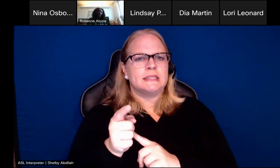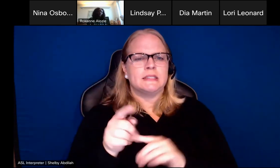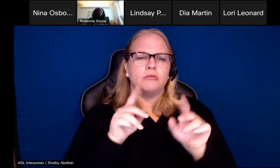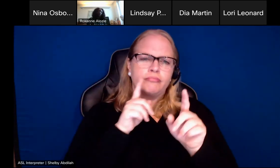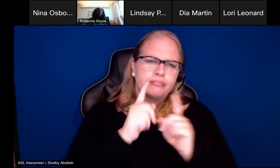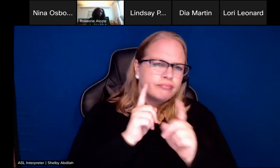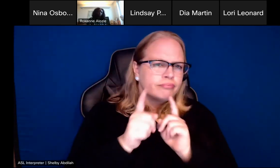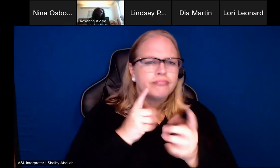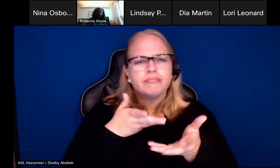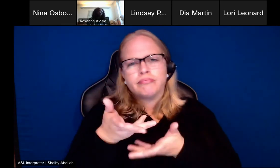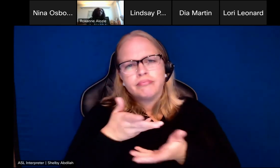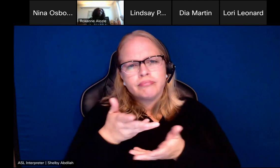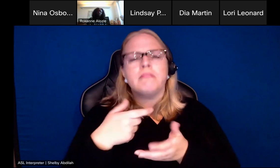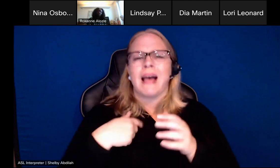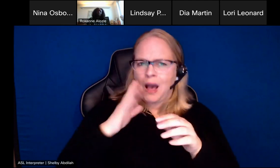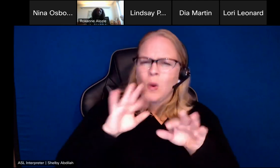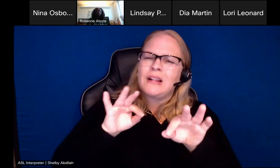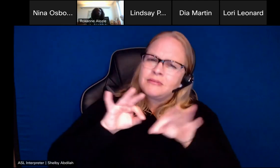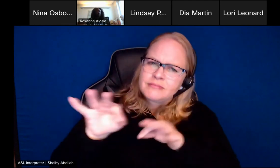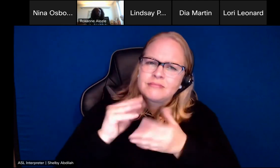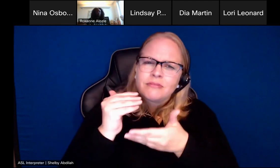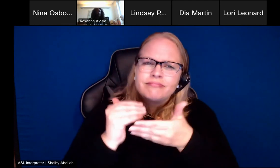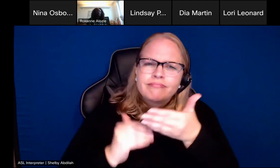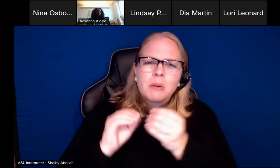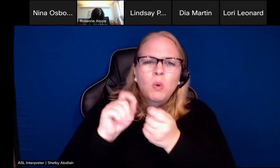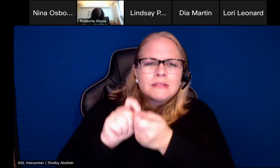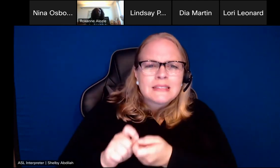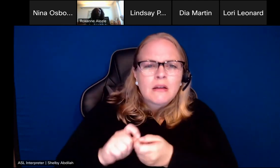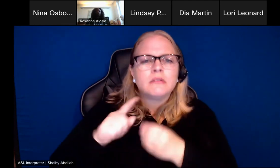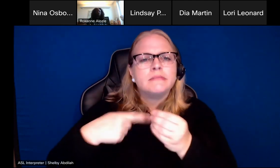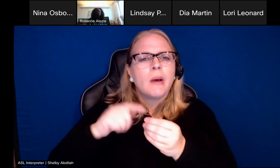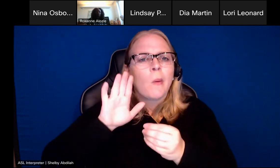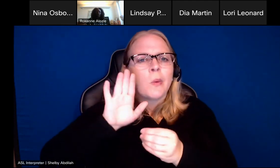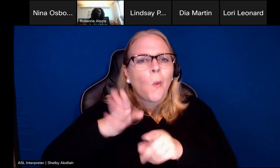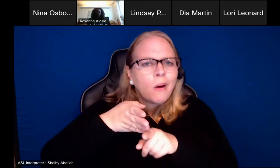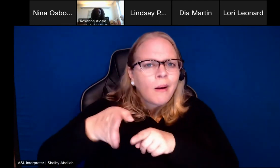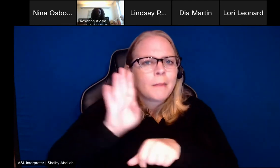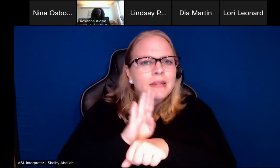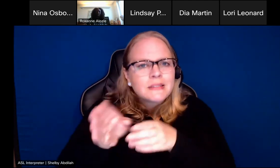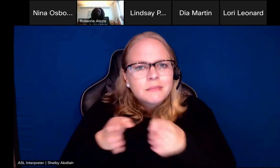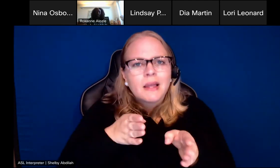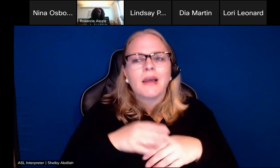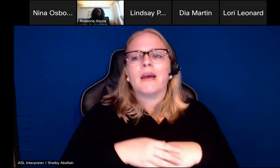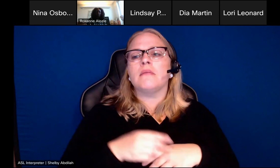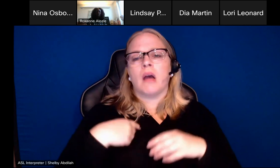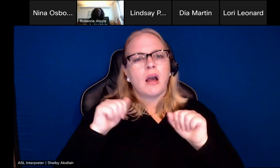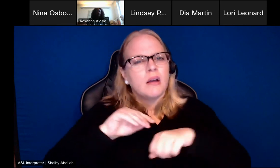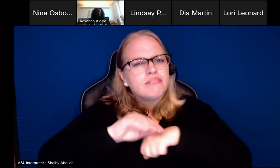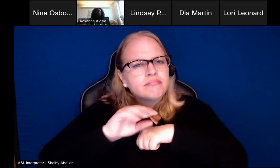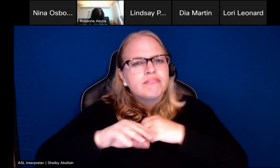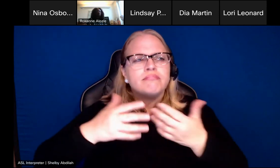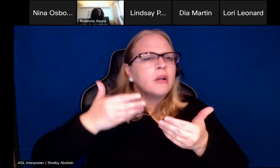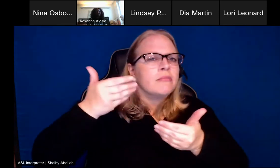I can talk you through the details of your business plan, kind of give you some guidance on kind of next steps.